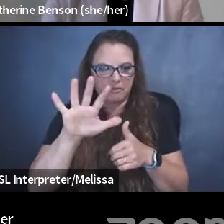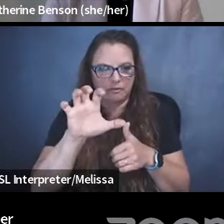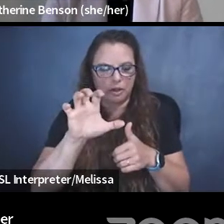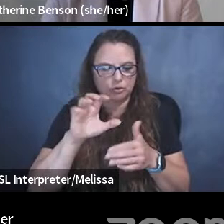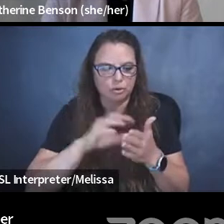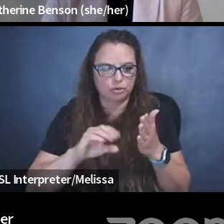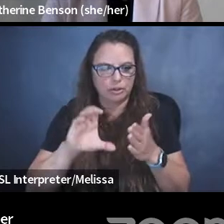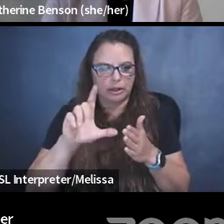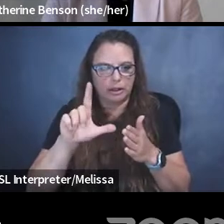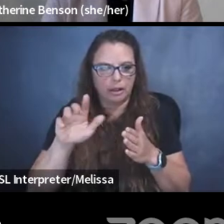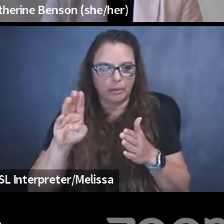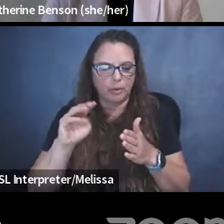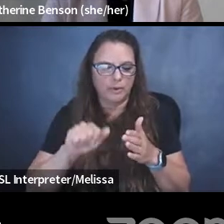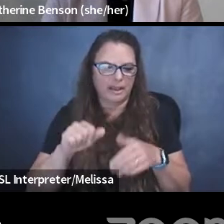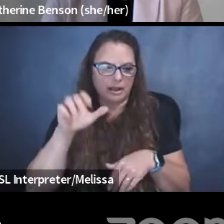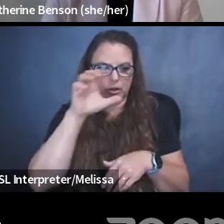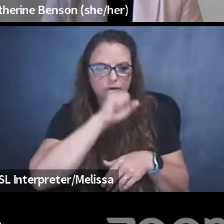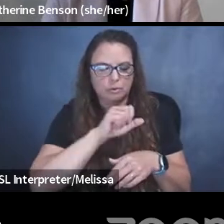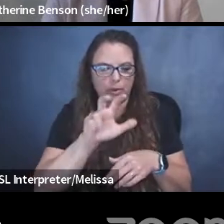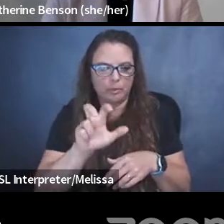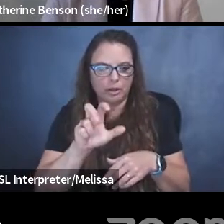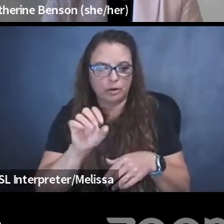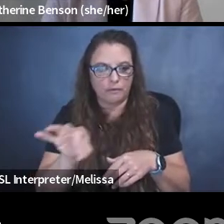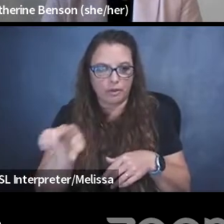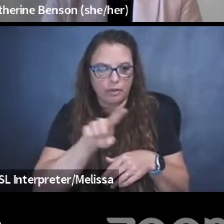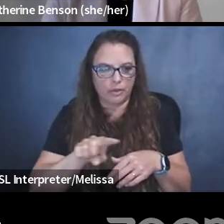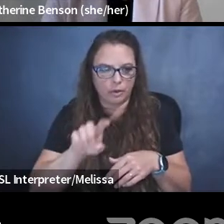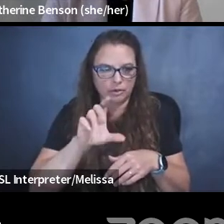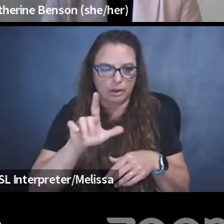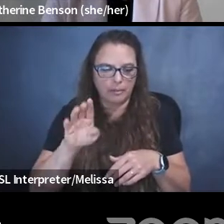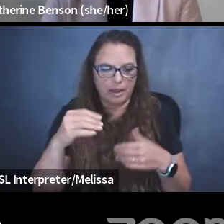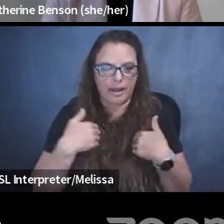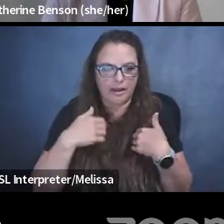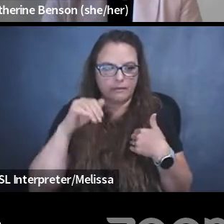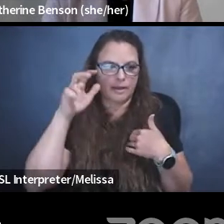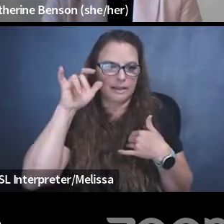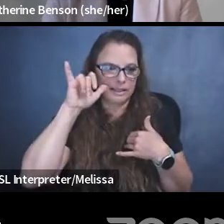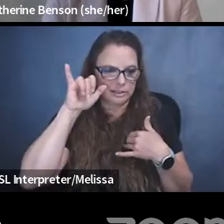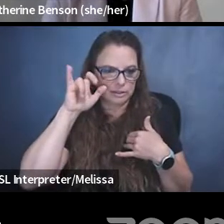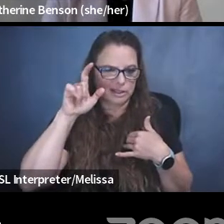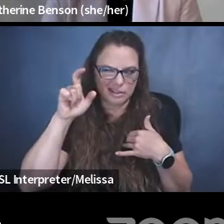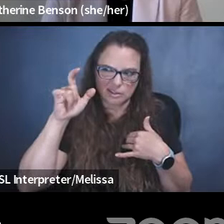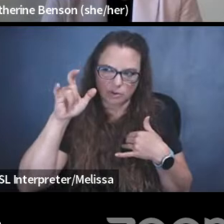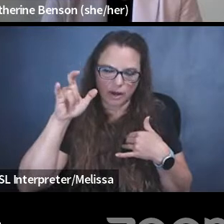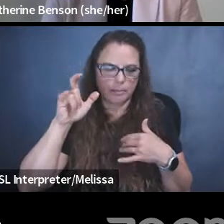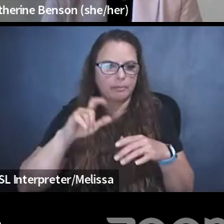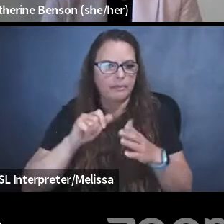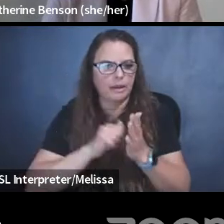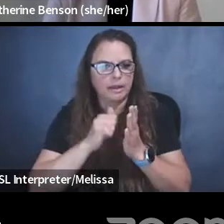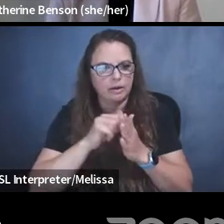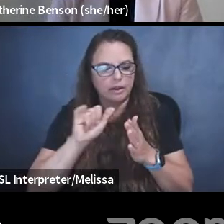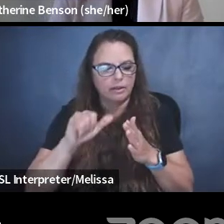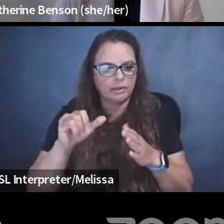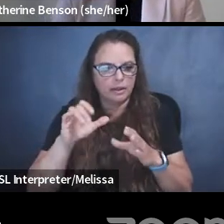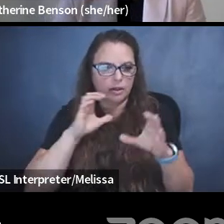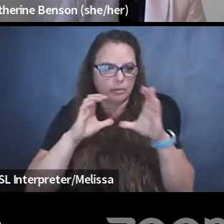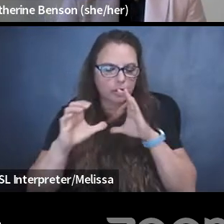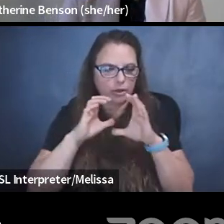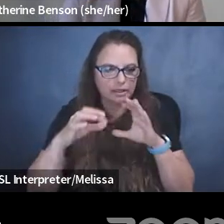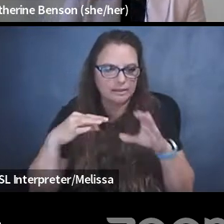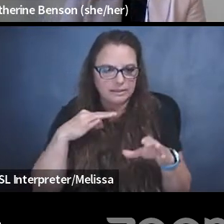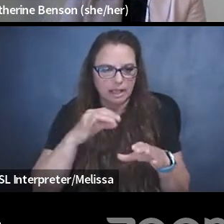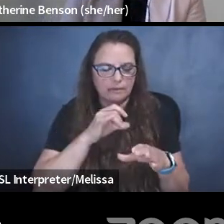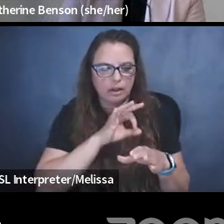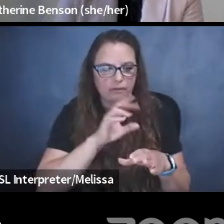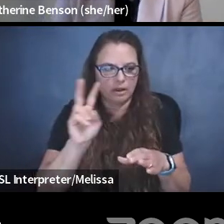we can further assume that 300 of those clubs have an Instagram account. Um, the communications staff, uh, of the Vancouver school district